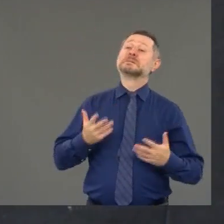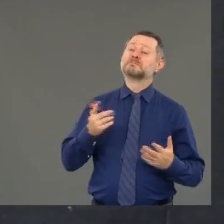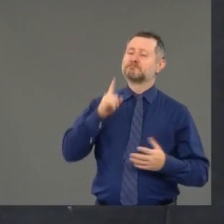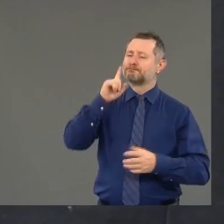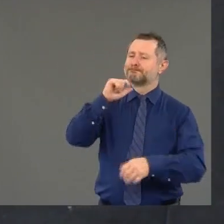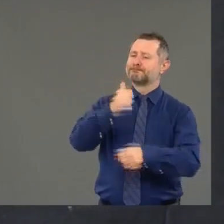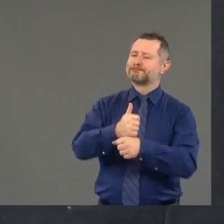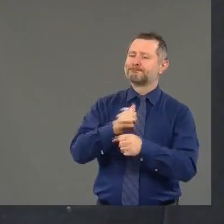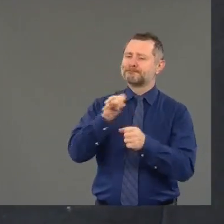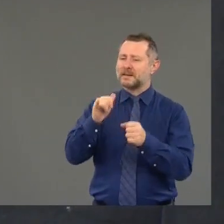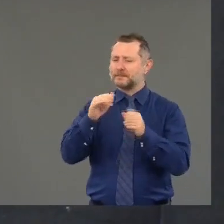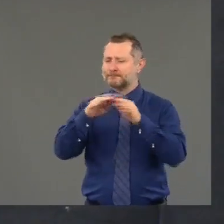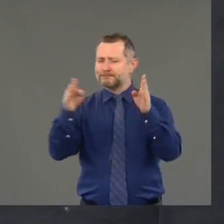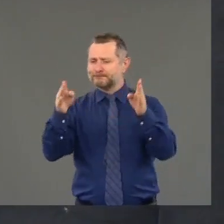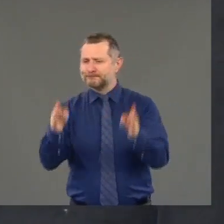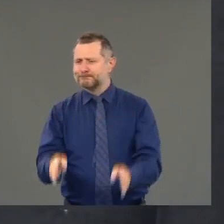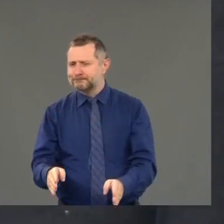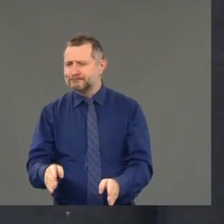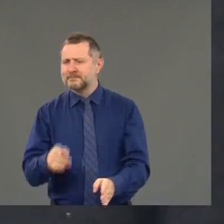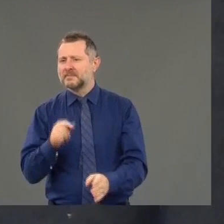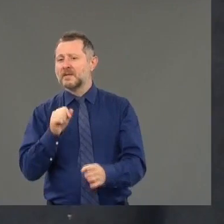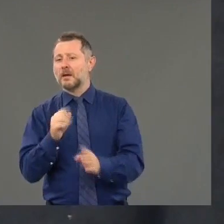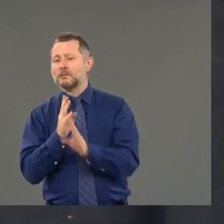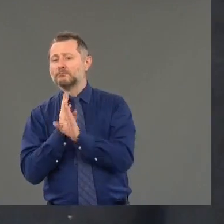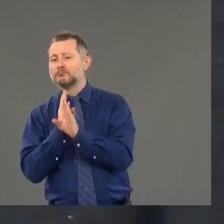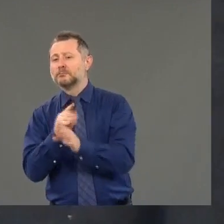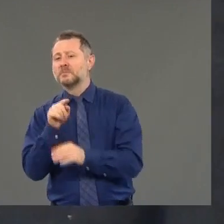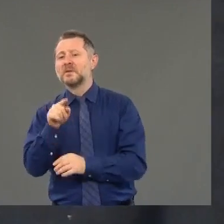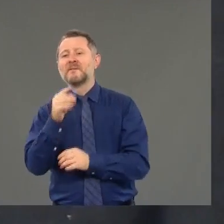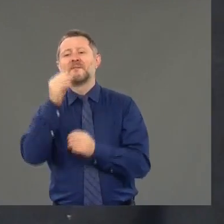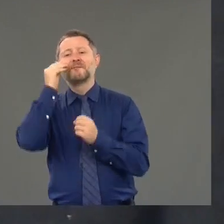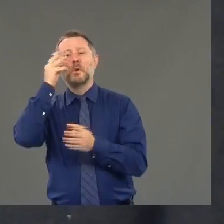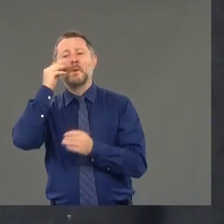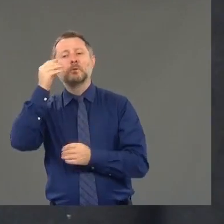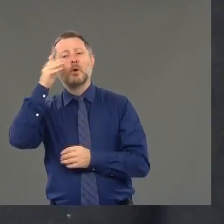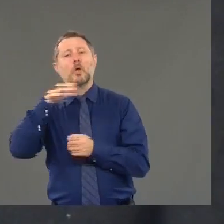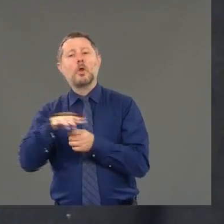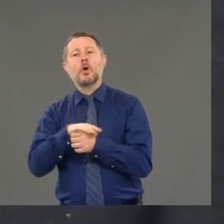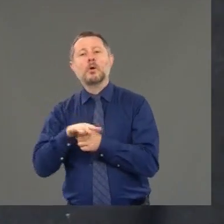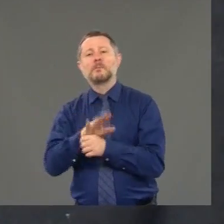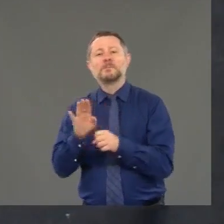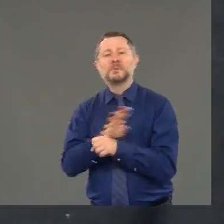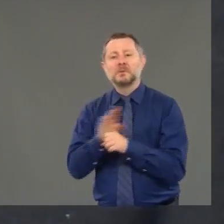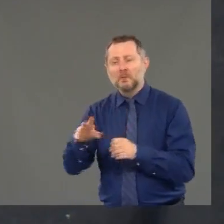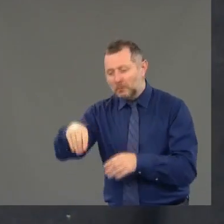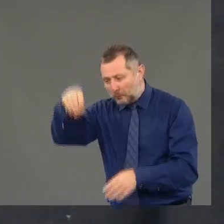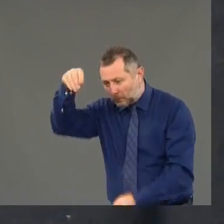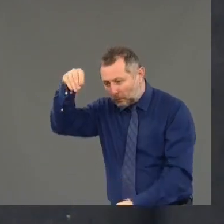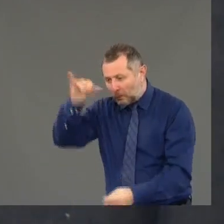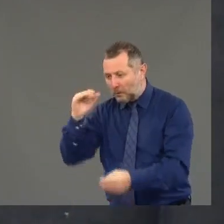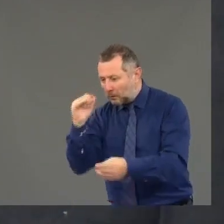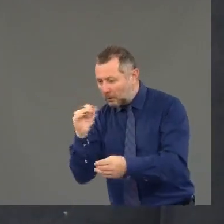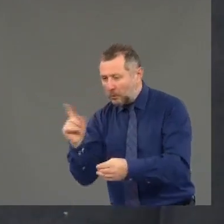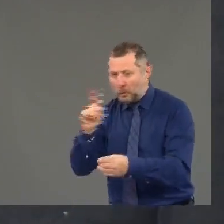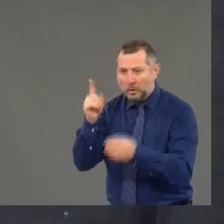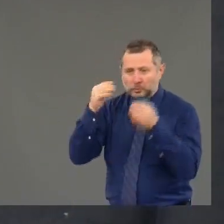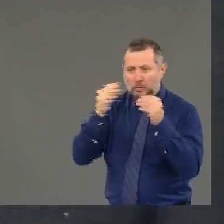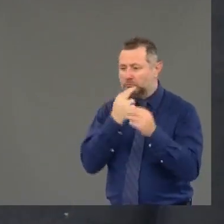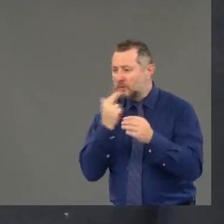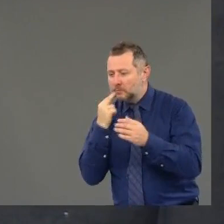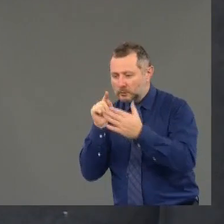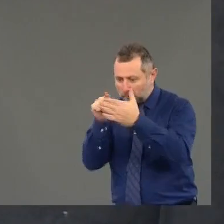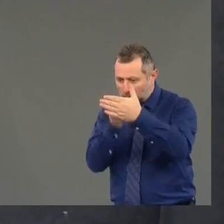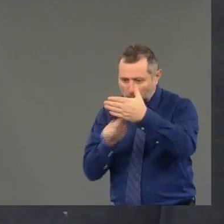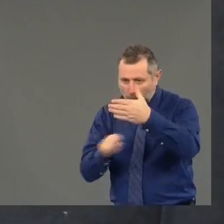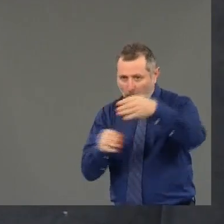uh, that are at each of the Belvederes, uh, information related to local shopping, dining, et cetera, because we want to help support the